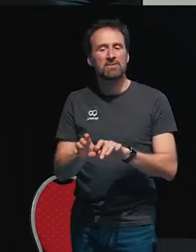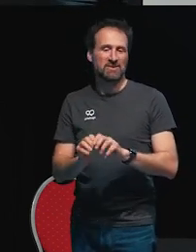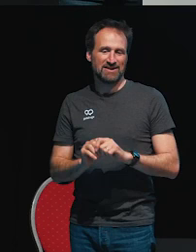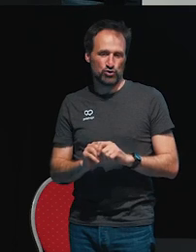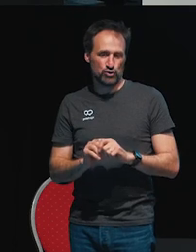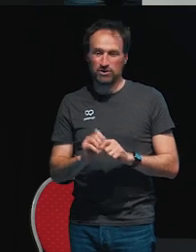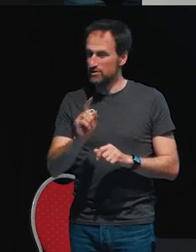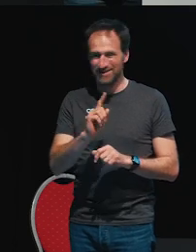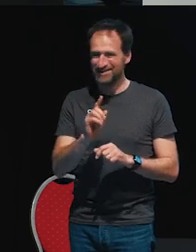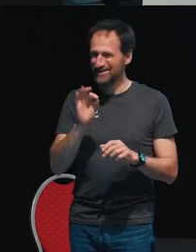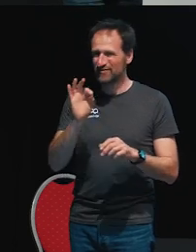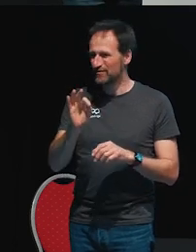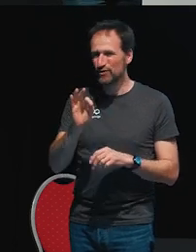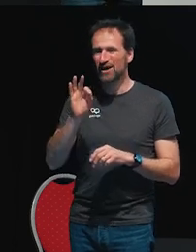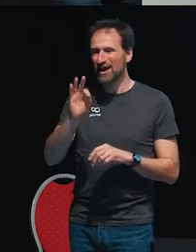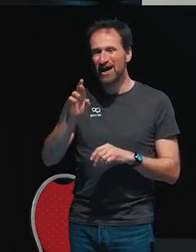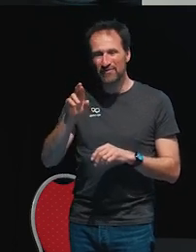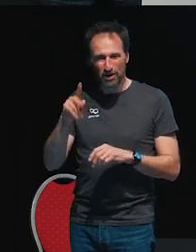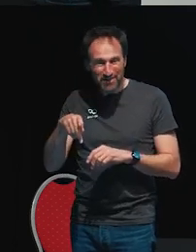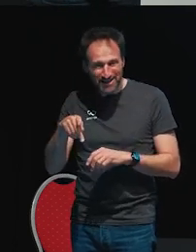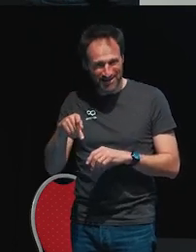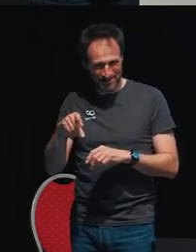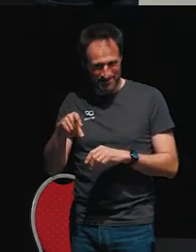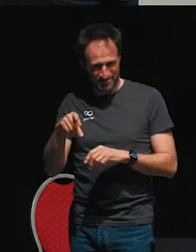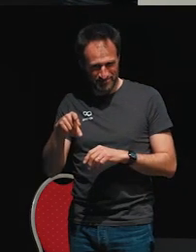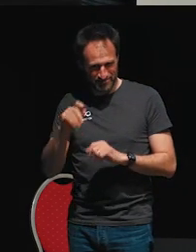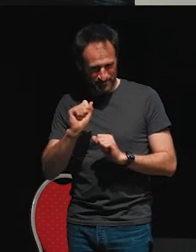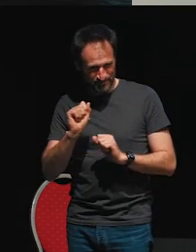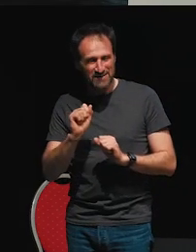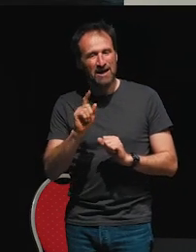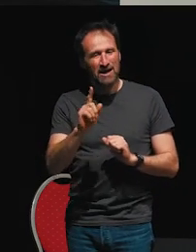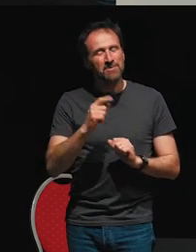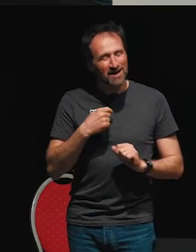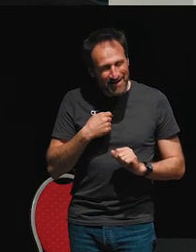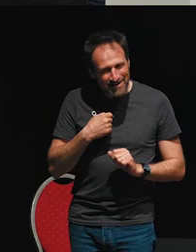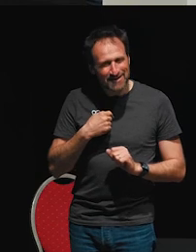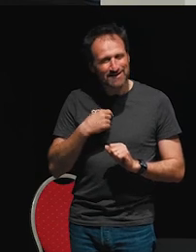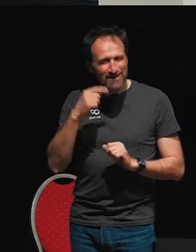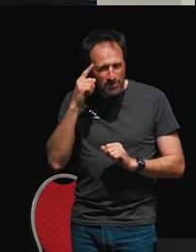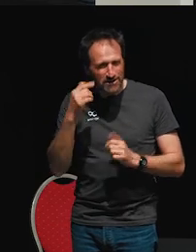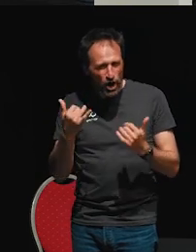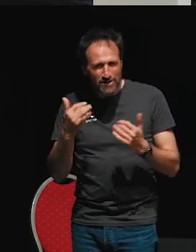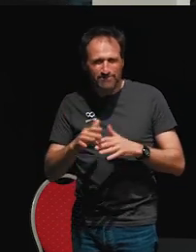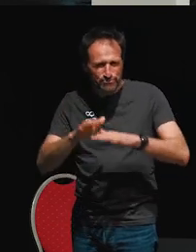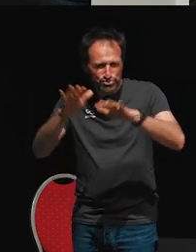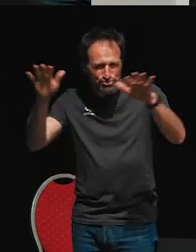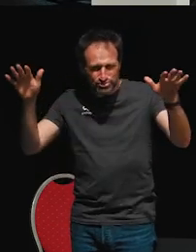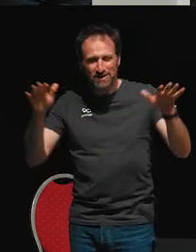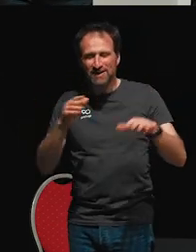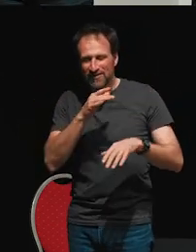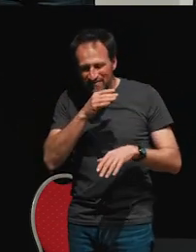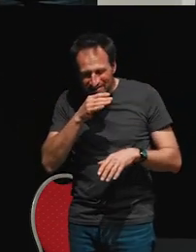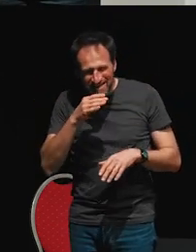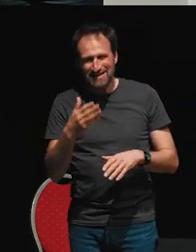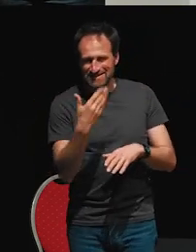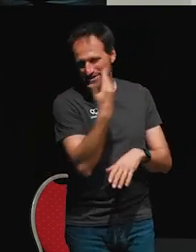not so much on FRP as a paradigm. And I think a lot of the things we have out there today are like this. So they tell